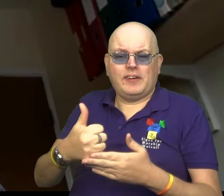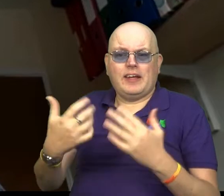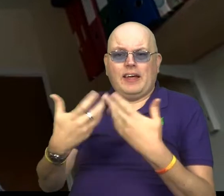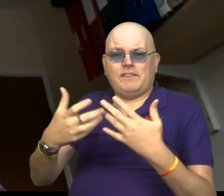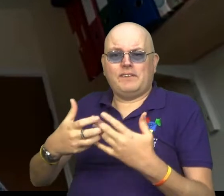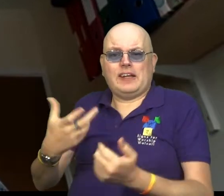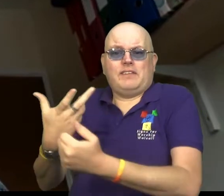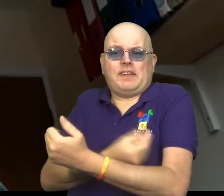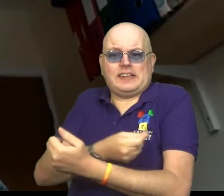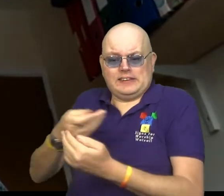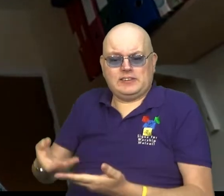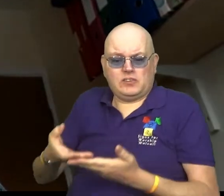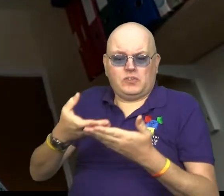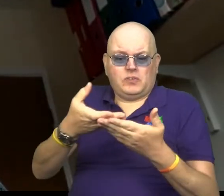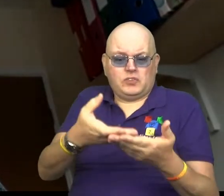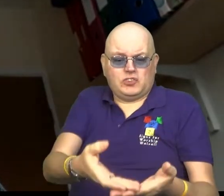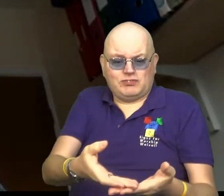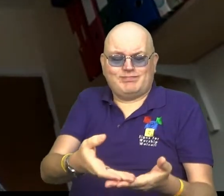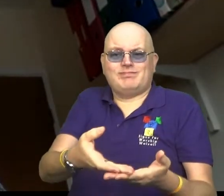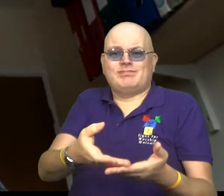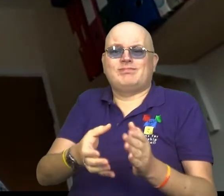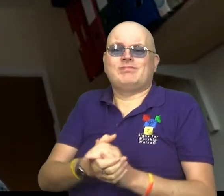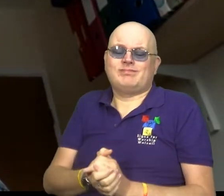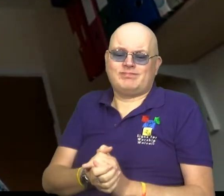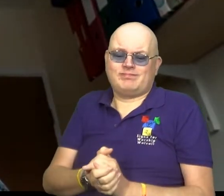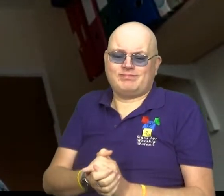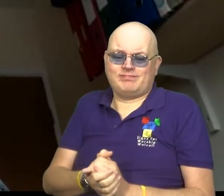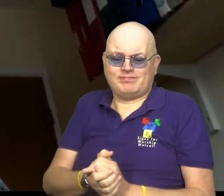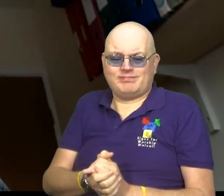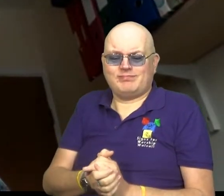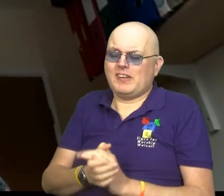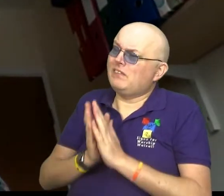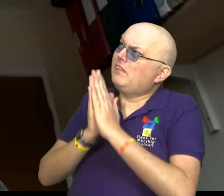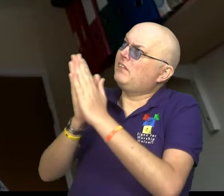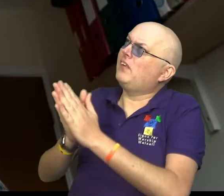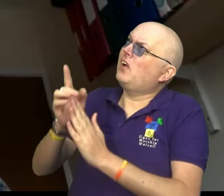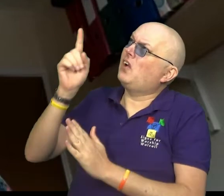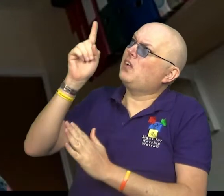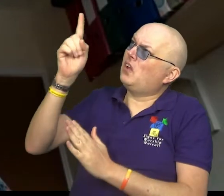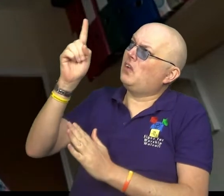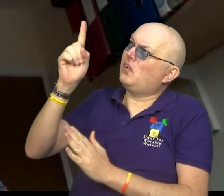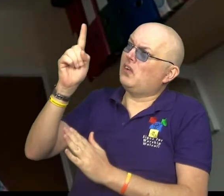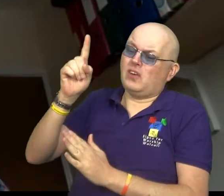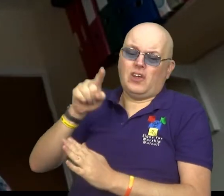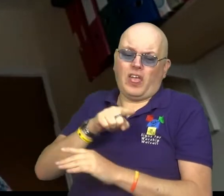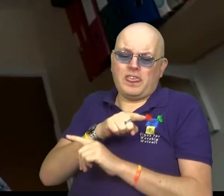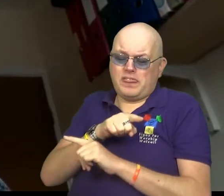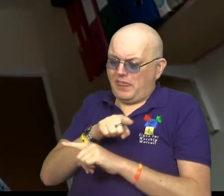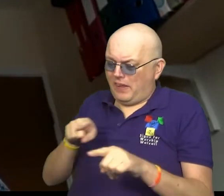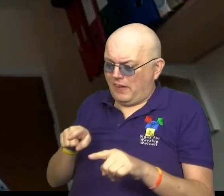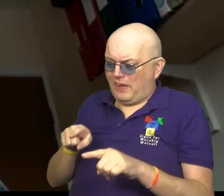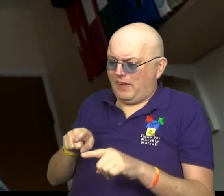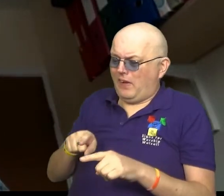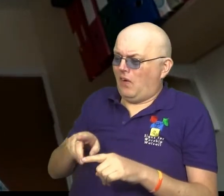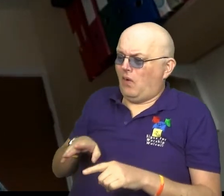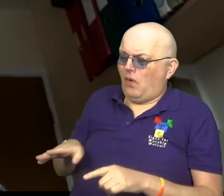surplus vaccines to help India in its crisis, we pray that you will move the hearts